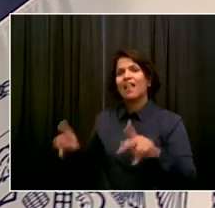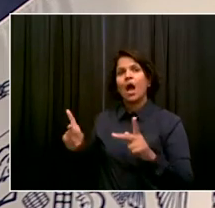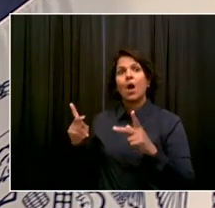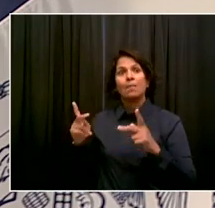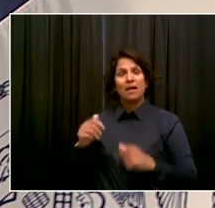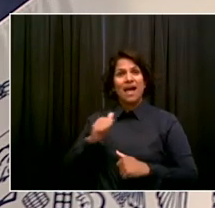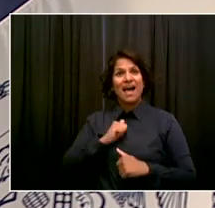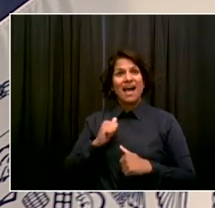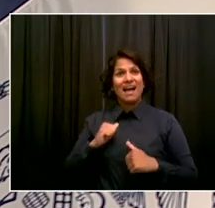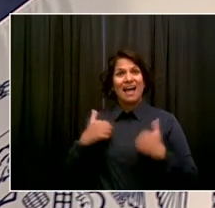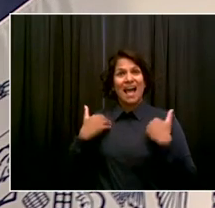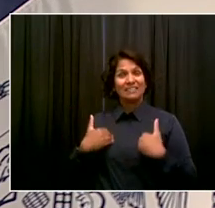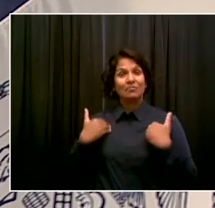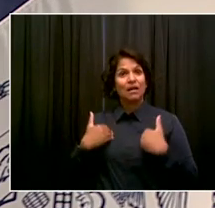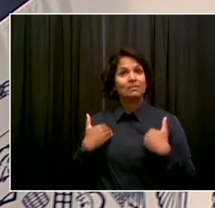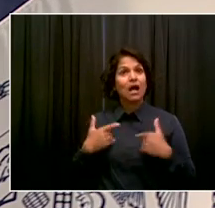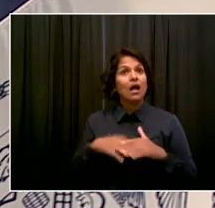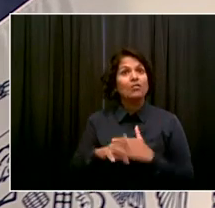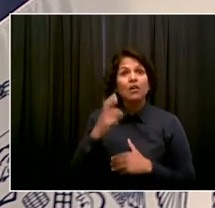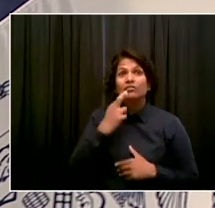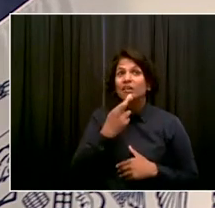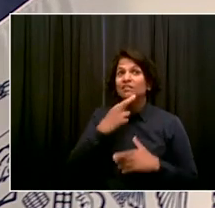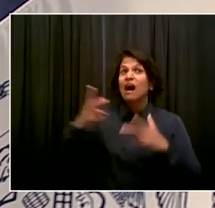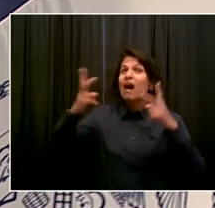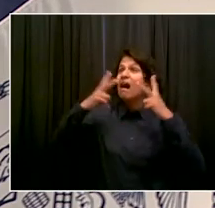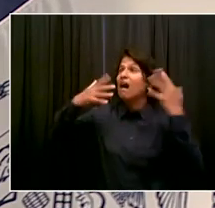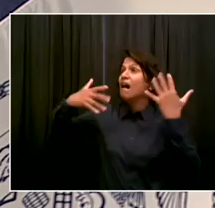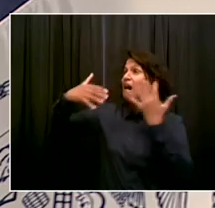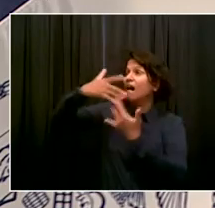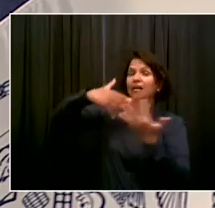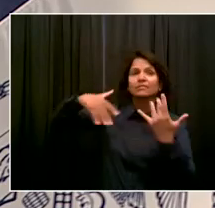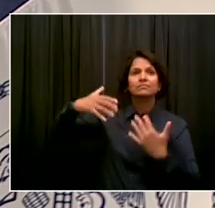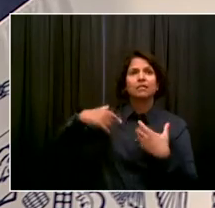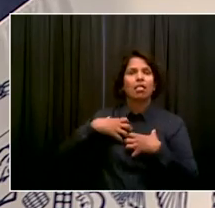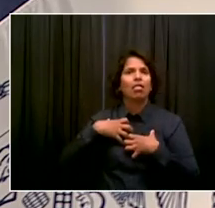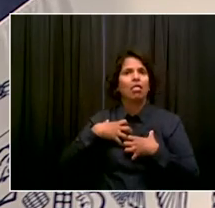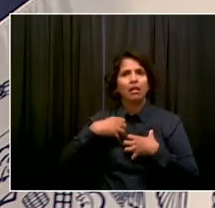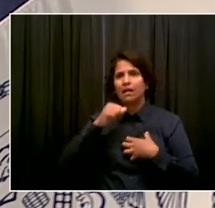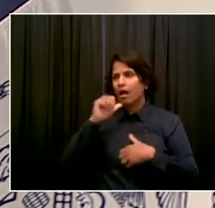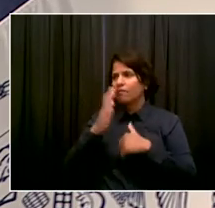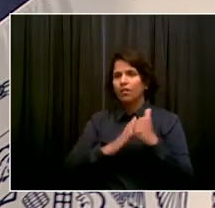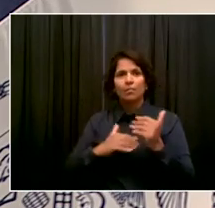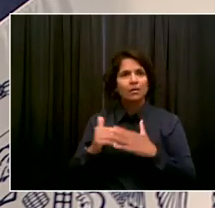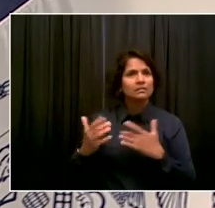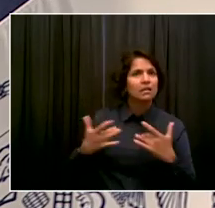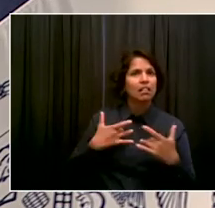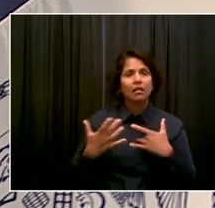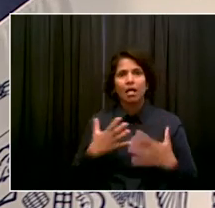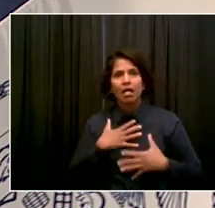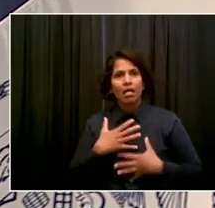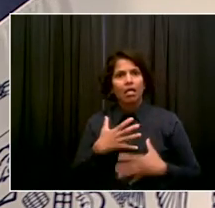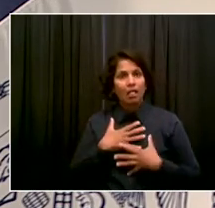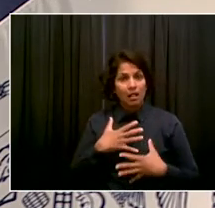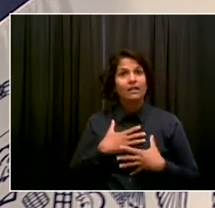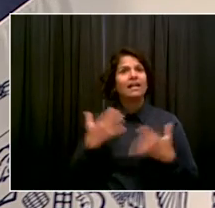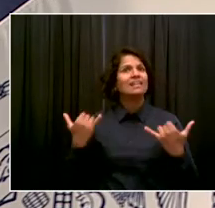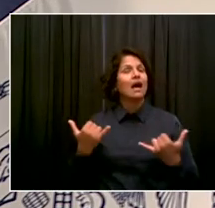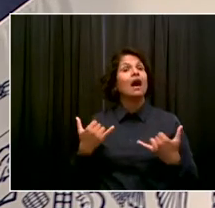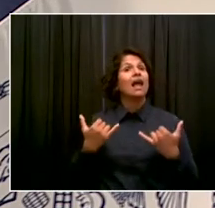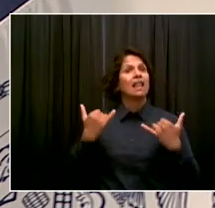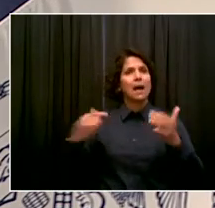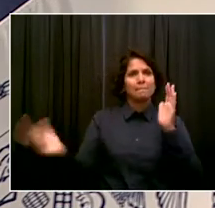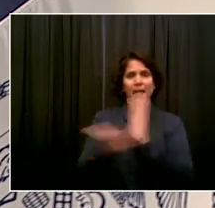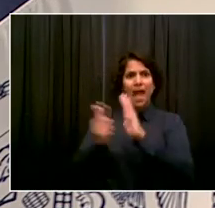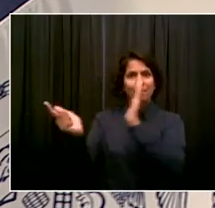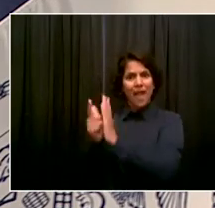of that. You never felt comfortable. You were always worried was someone going to light up a cigarette? Well, this is a much, much bigger